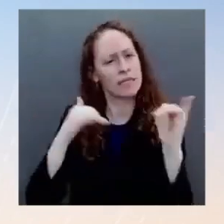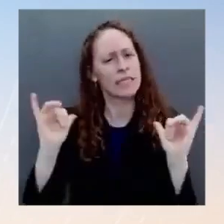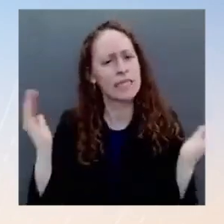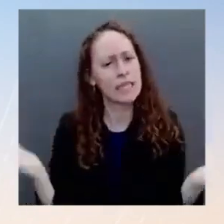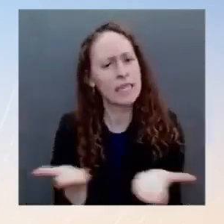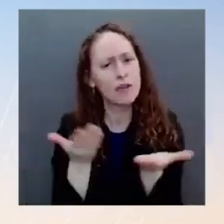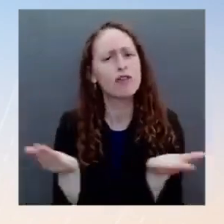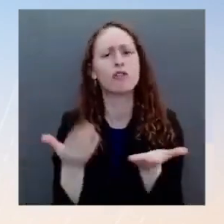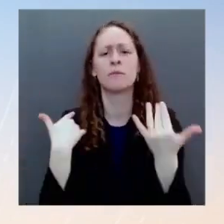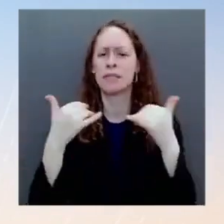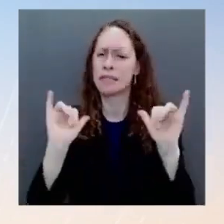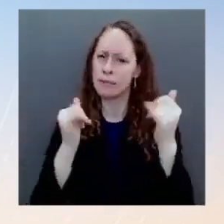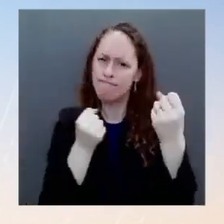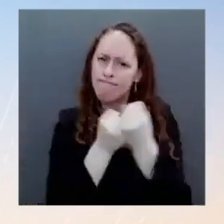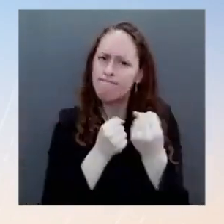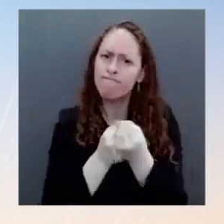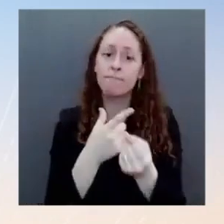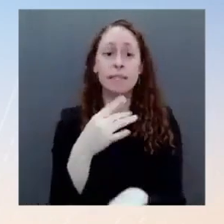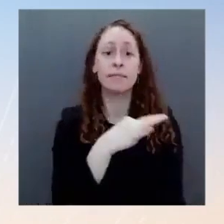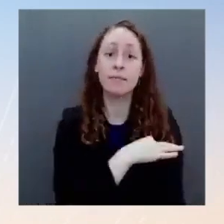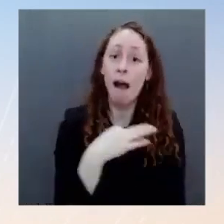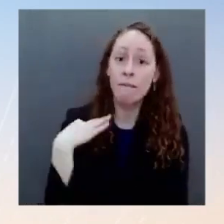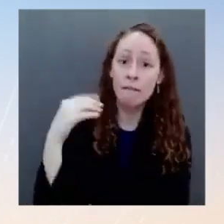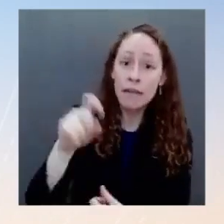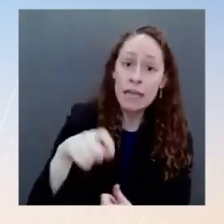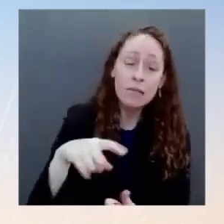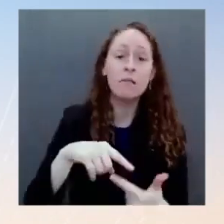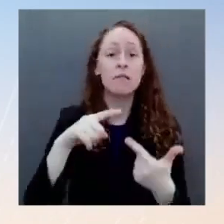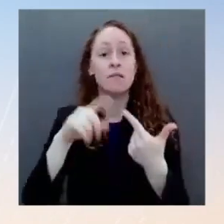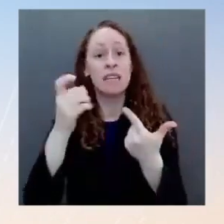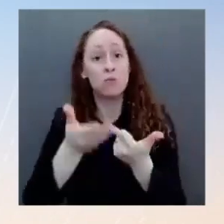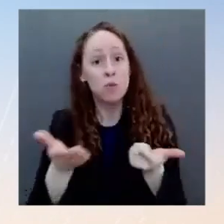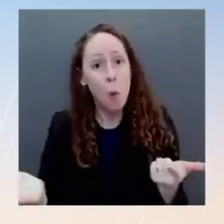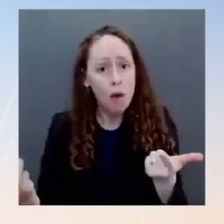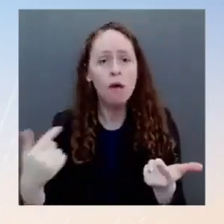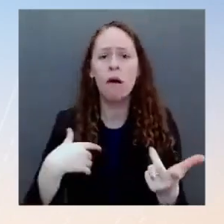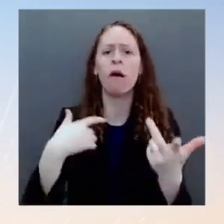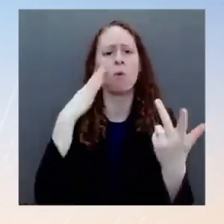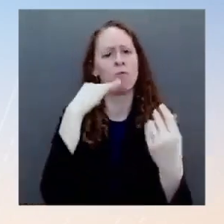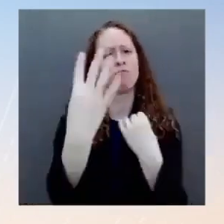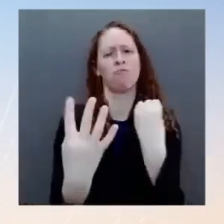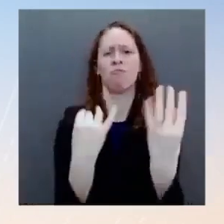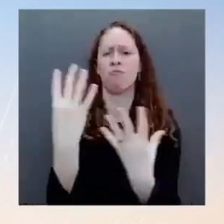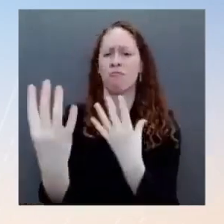that we have available to fight our fight against COVID-19. Thank you, and I'll take a few questions. questions. right. All right. All